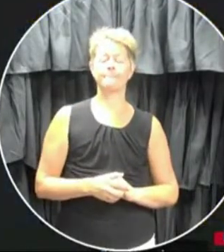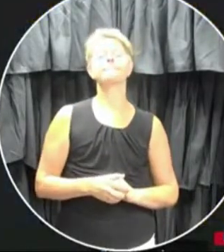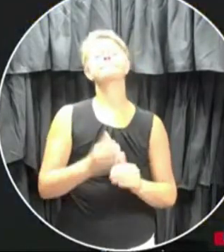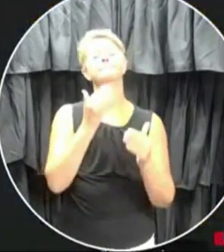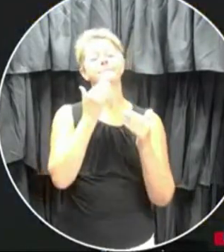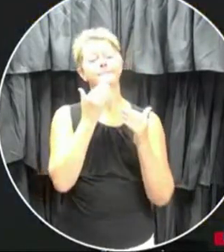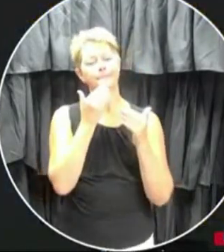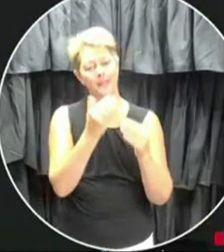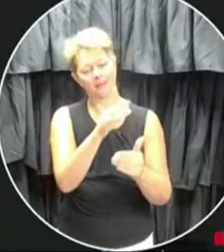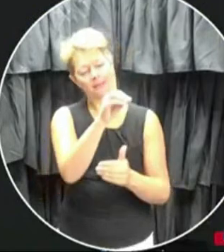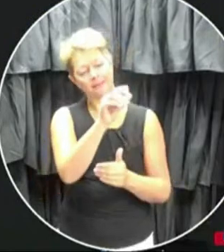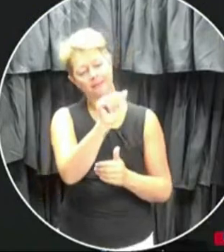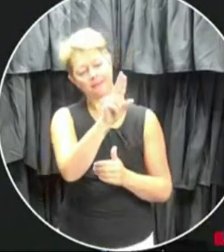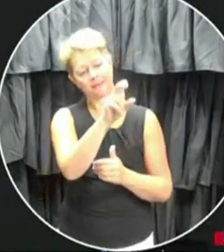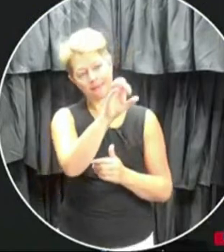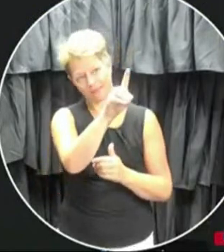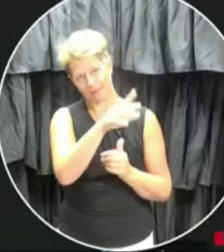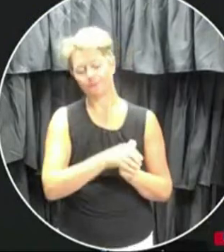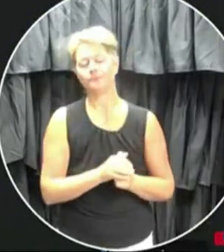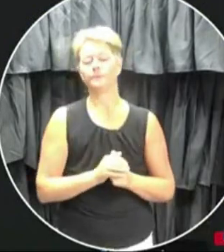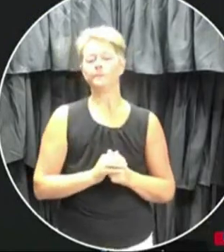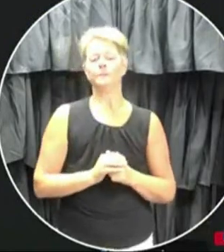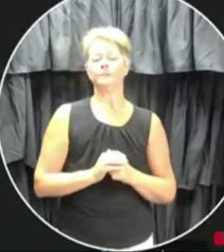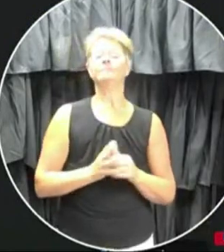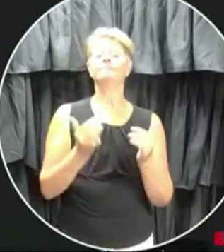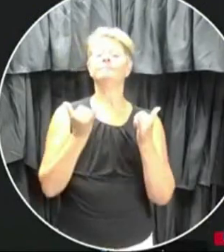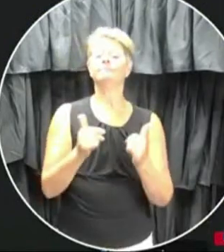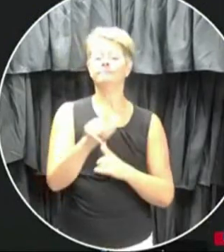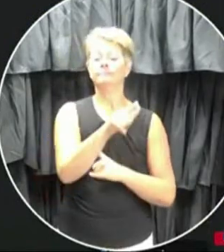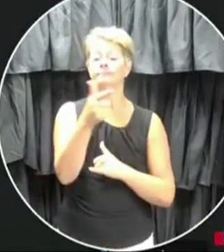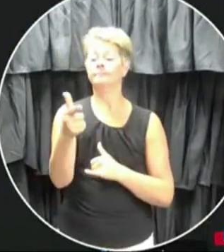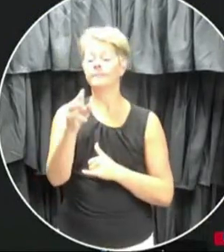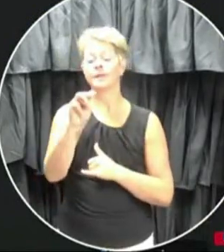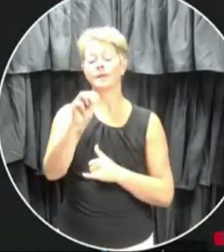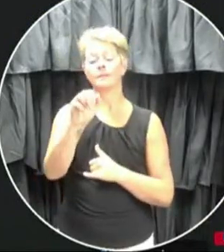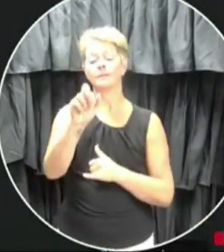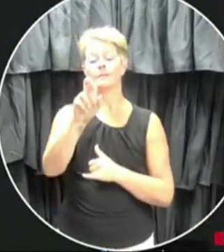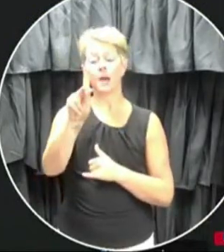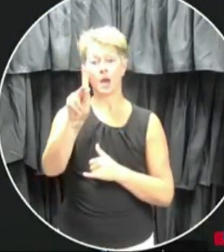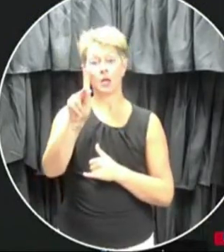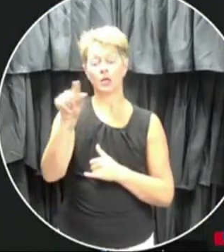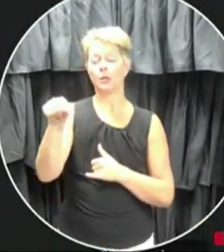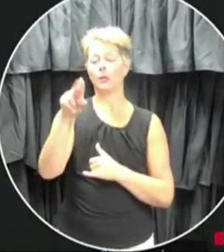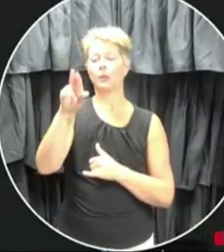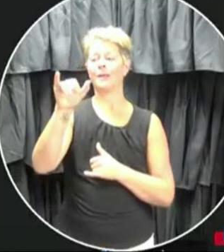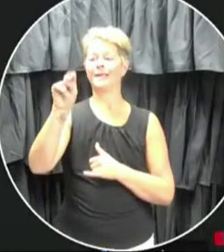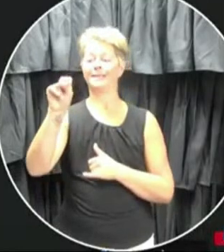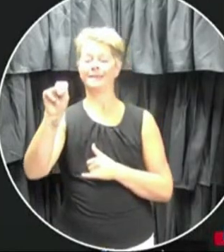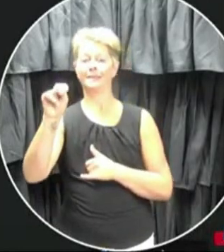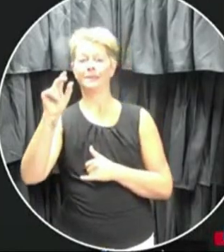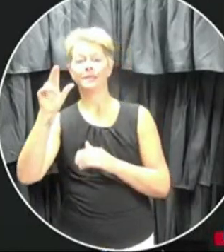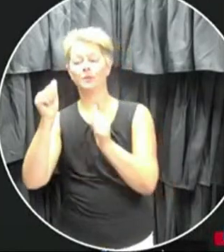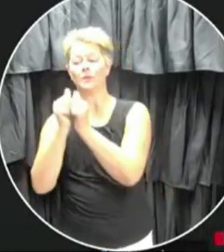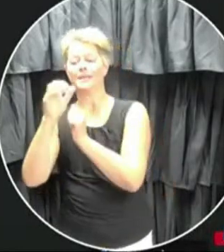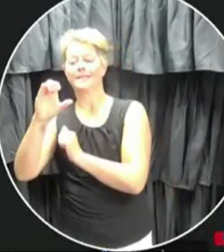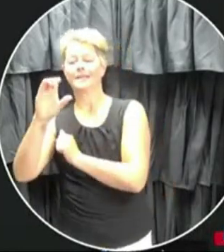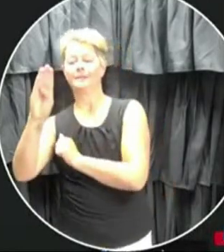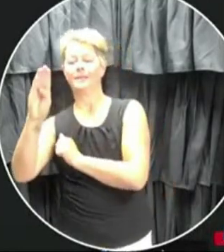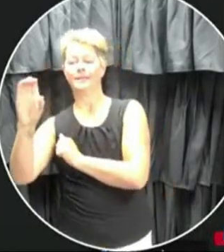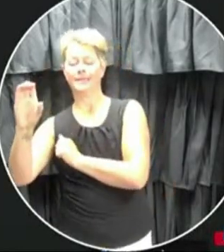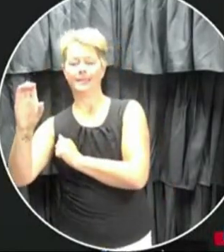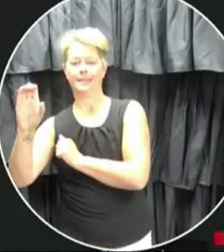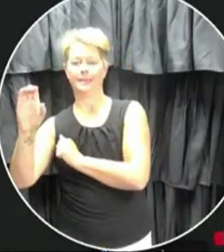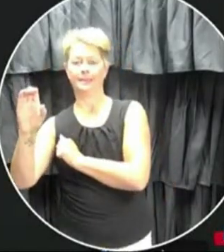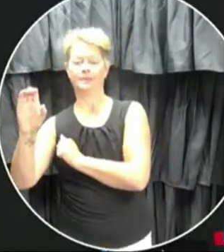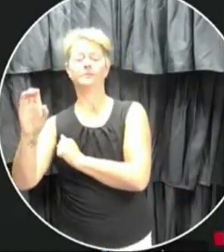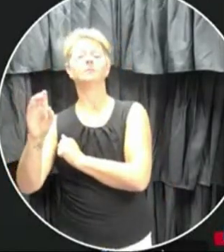Thanks, David. We will now go to Mark Quinn with CBC. Mark, I have unmuted you on